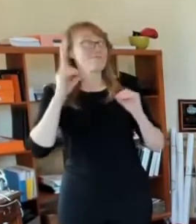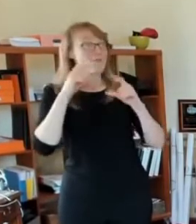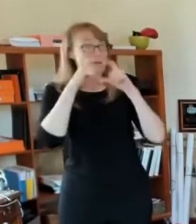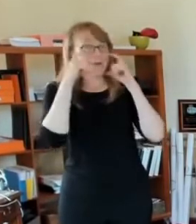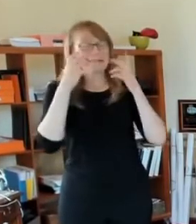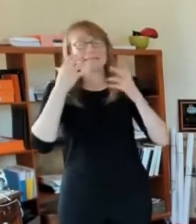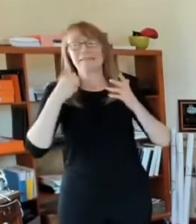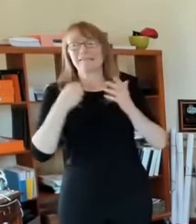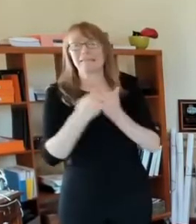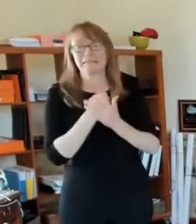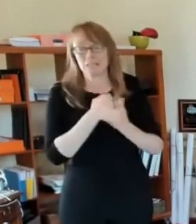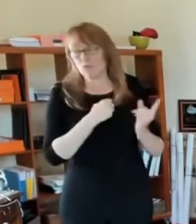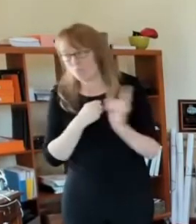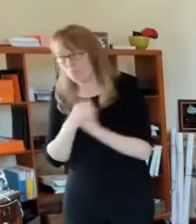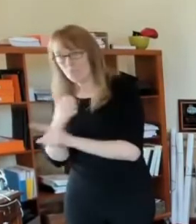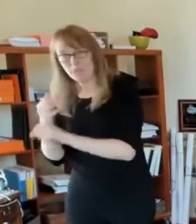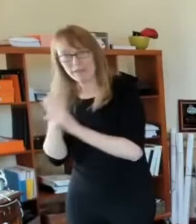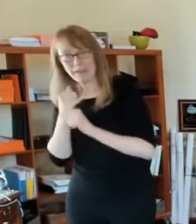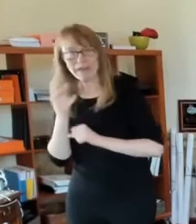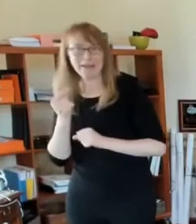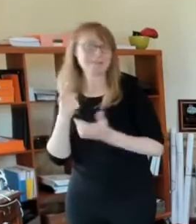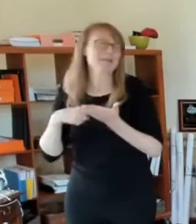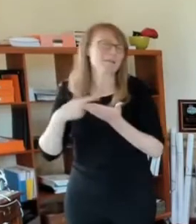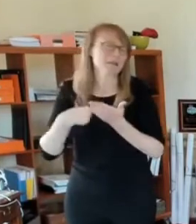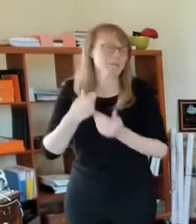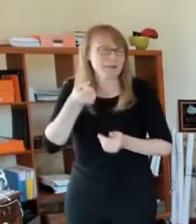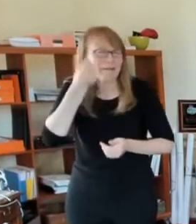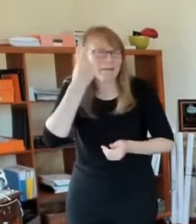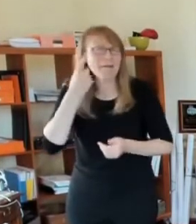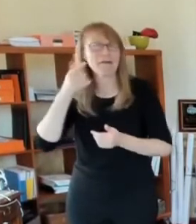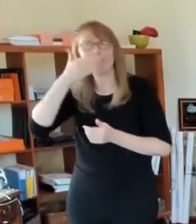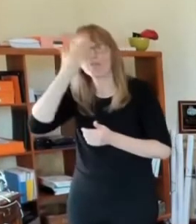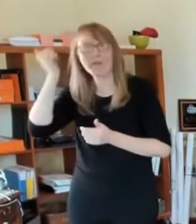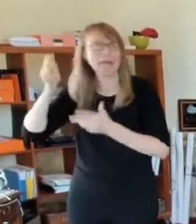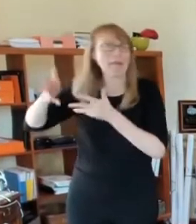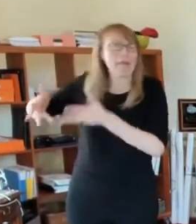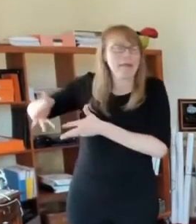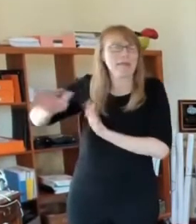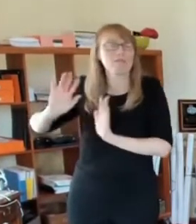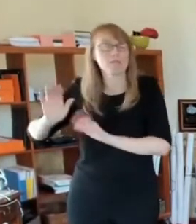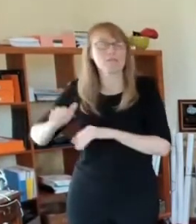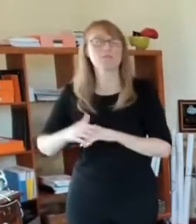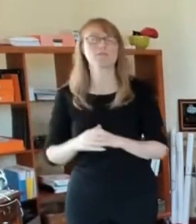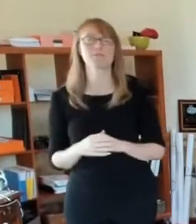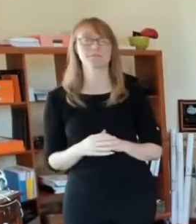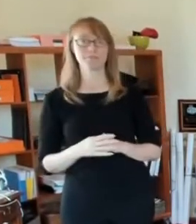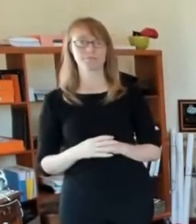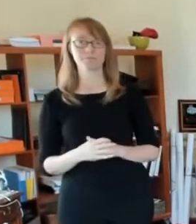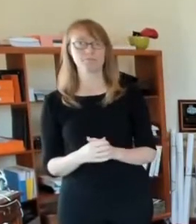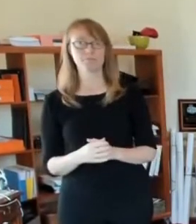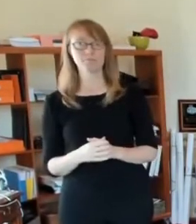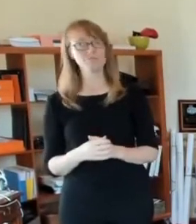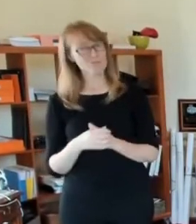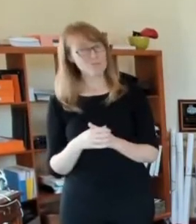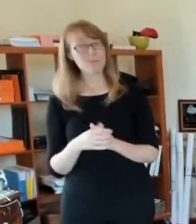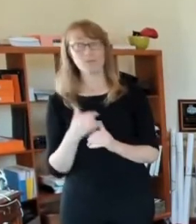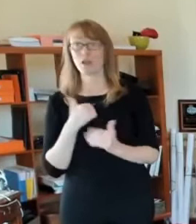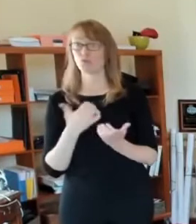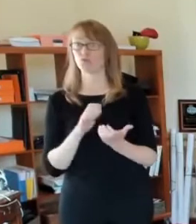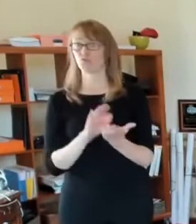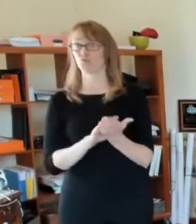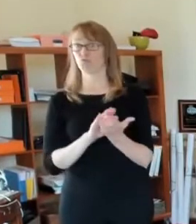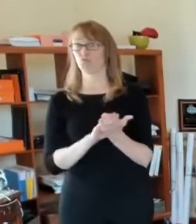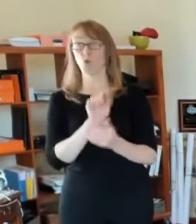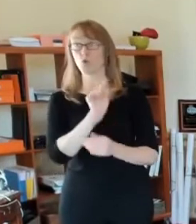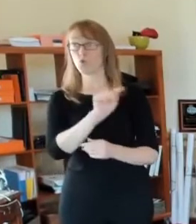shout out to those businesses that have taken the extra step because they know that if we're not able to control